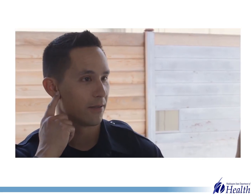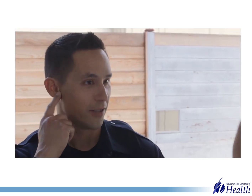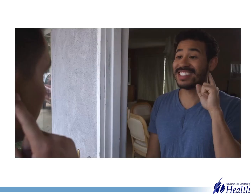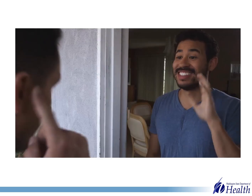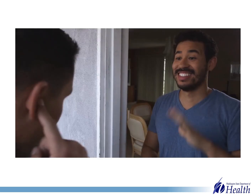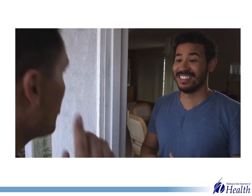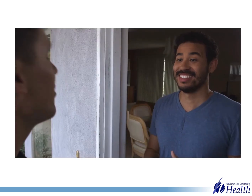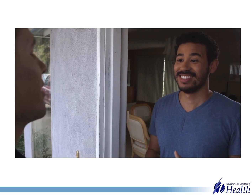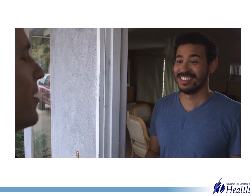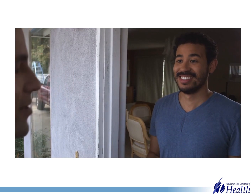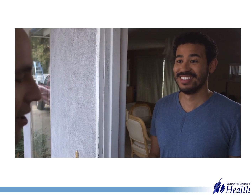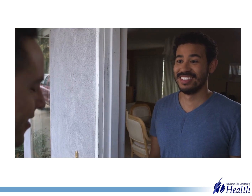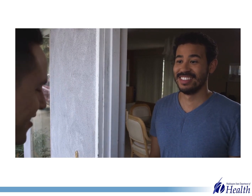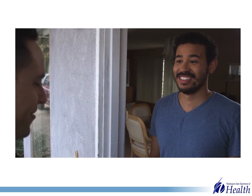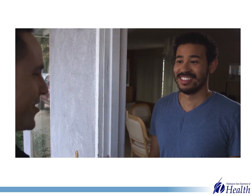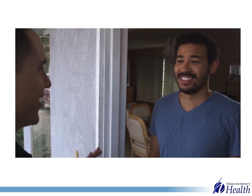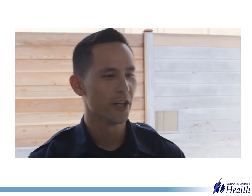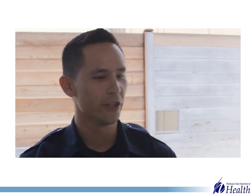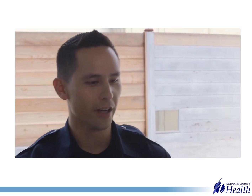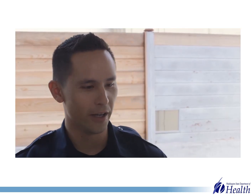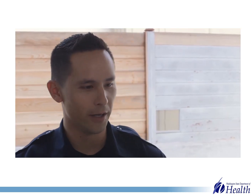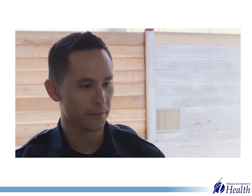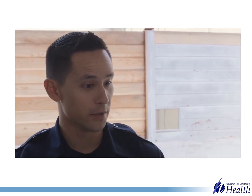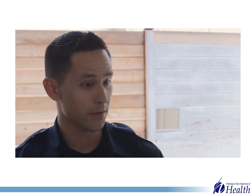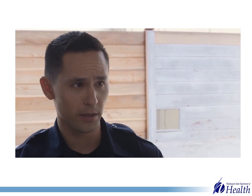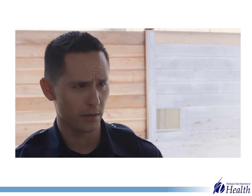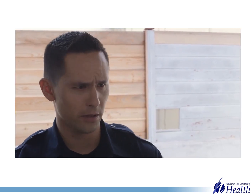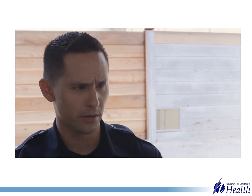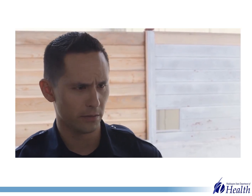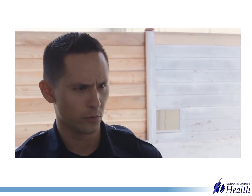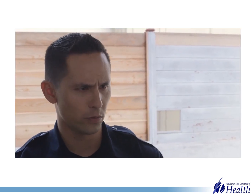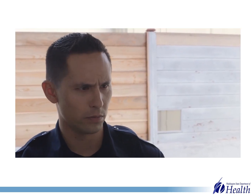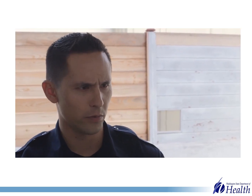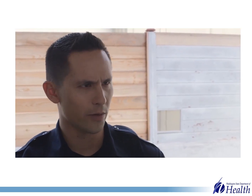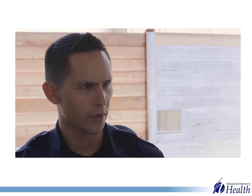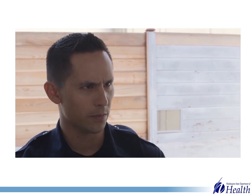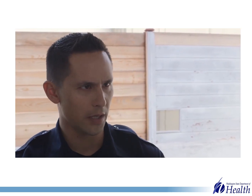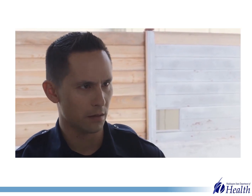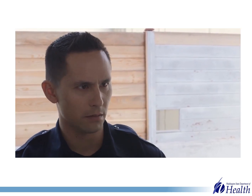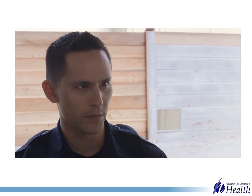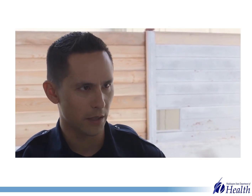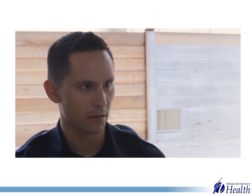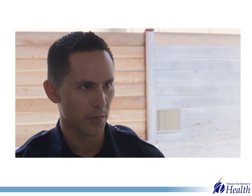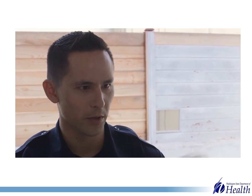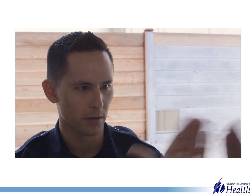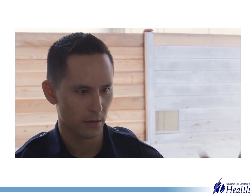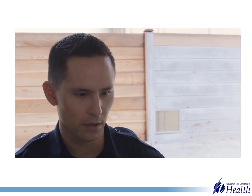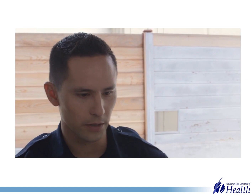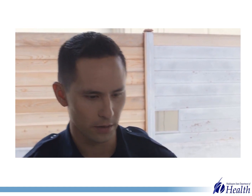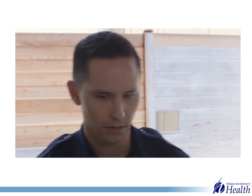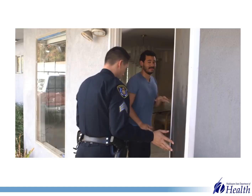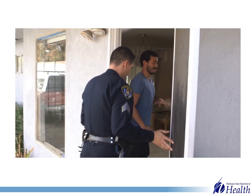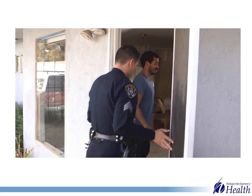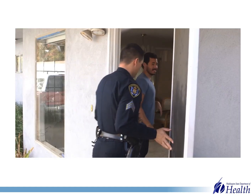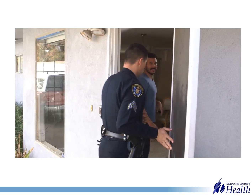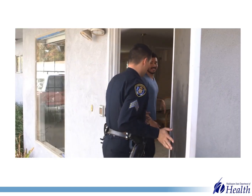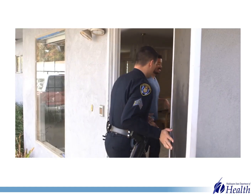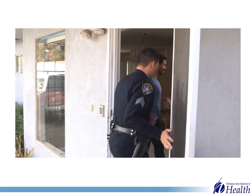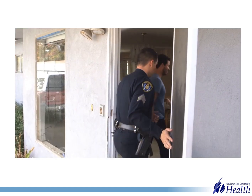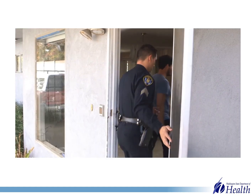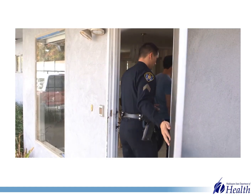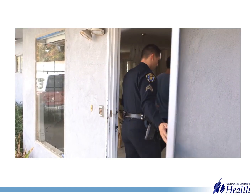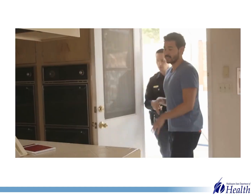Deaf. You're deaf. Oh, I got it. I'm sorry. I'm sorry. Do you, do you have something to write with? Pen, pen, paper? Okay, cool.